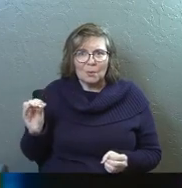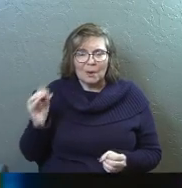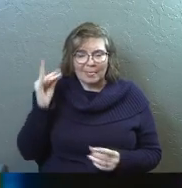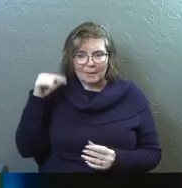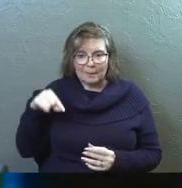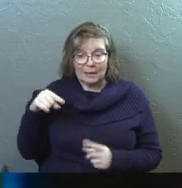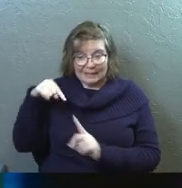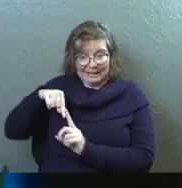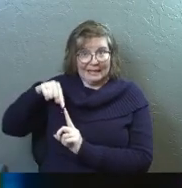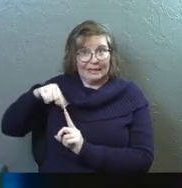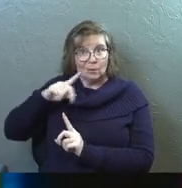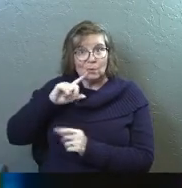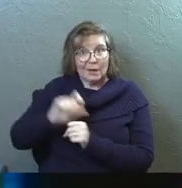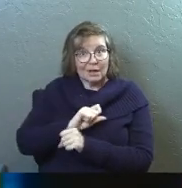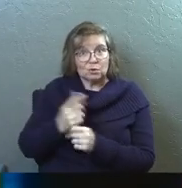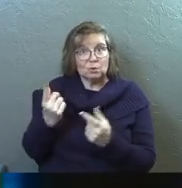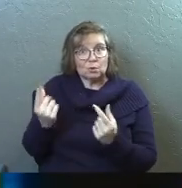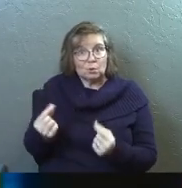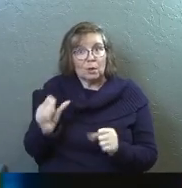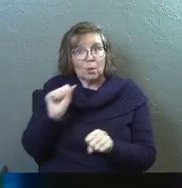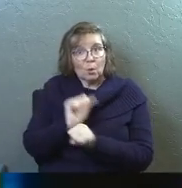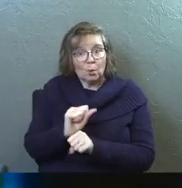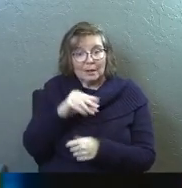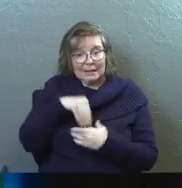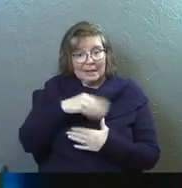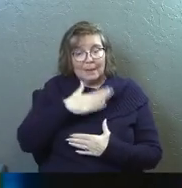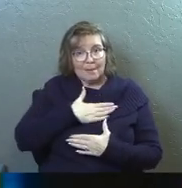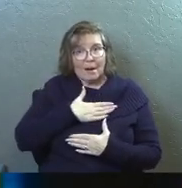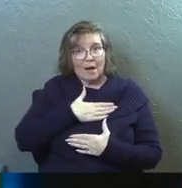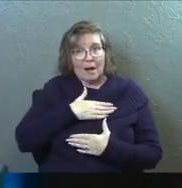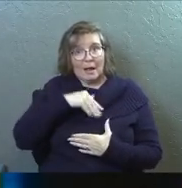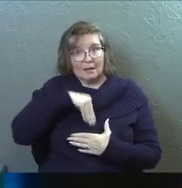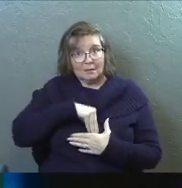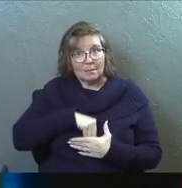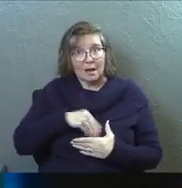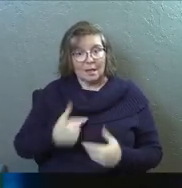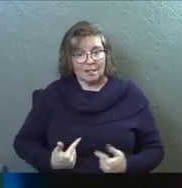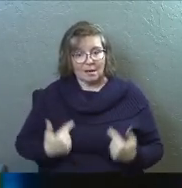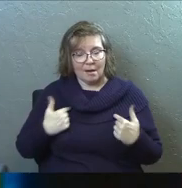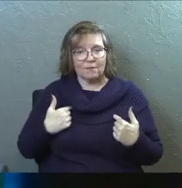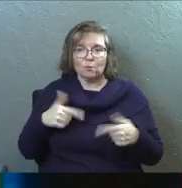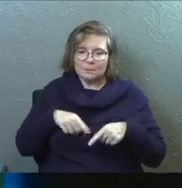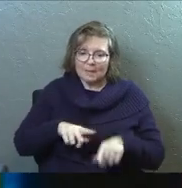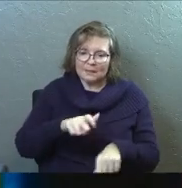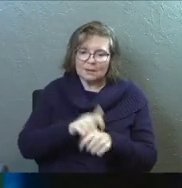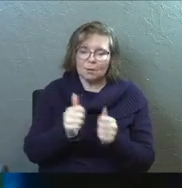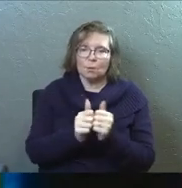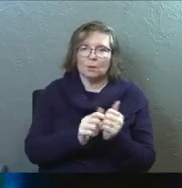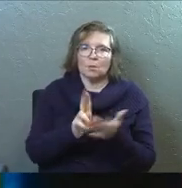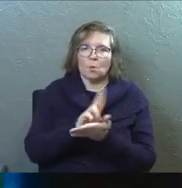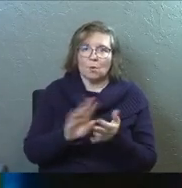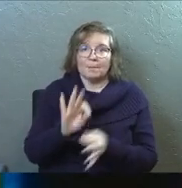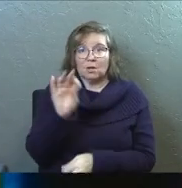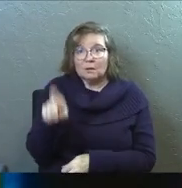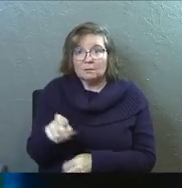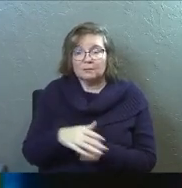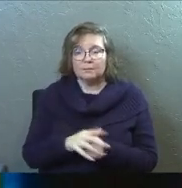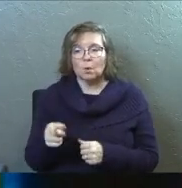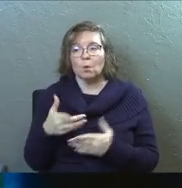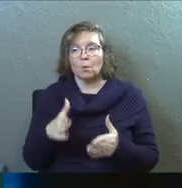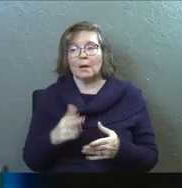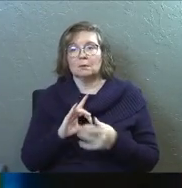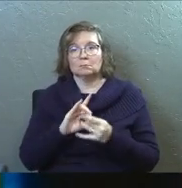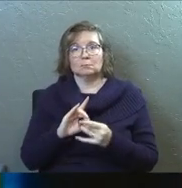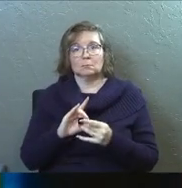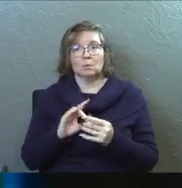When he's the one who's actually doing the work in my life, we need to spend time with him. The only way